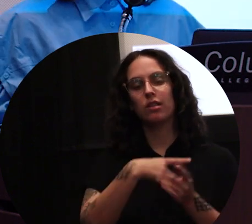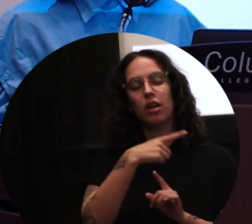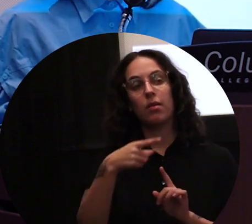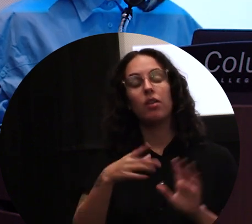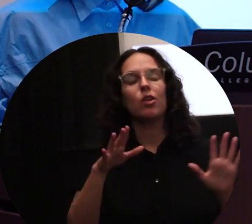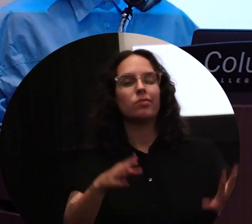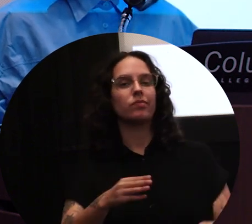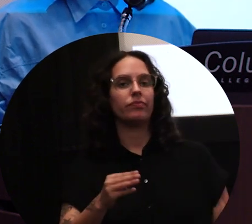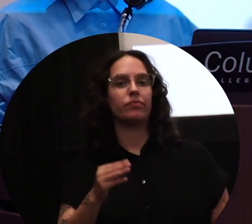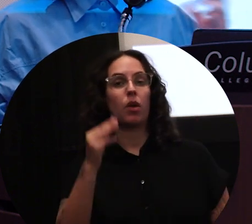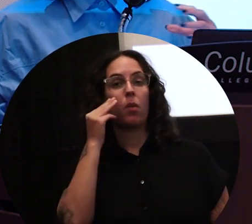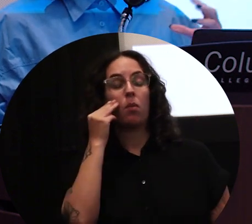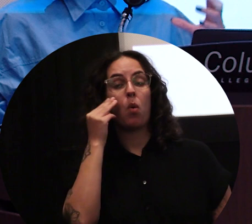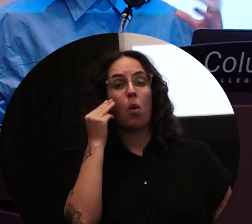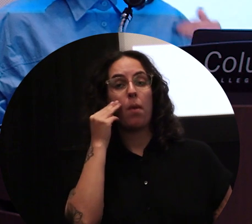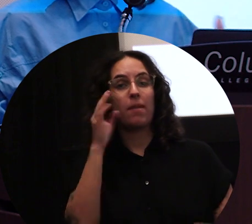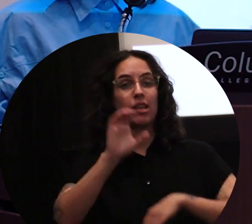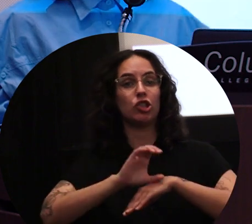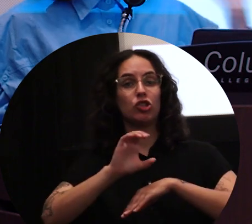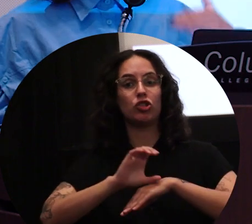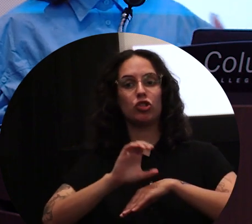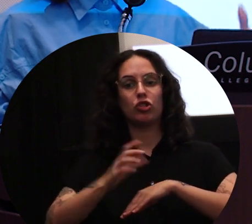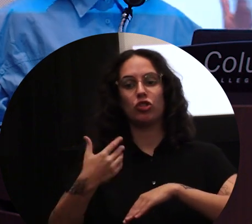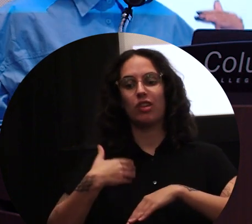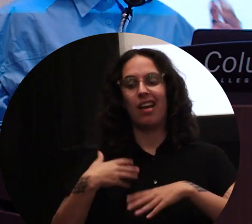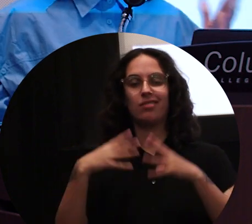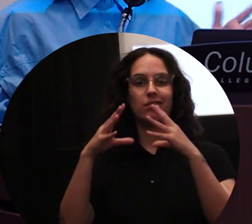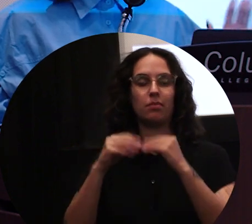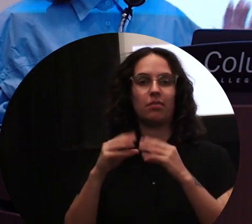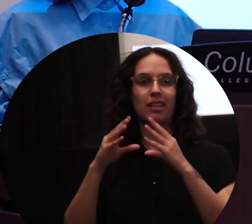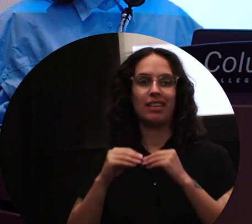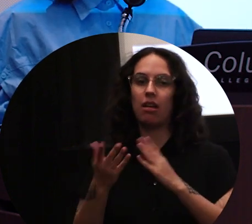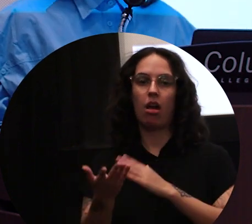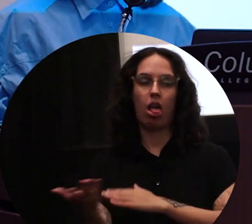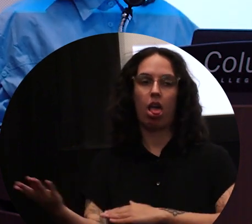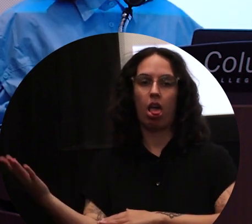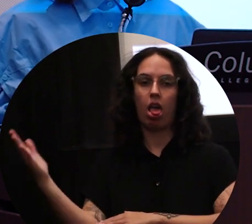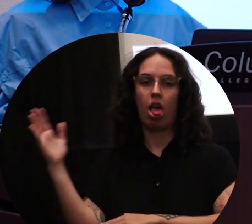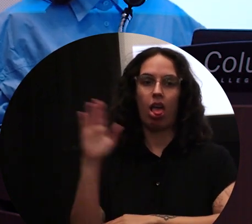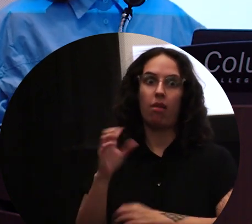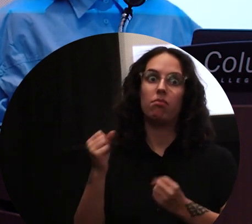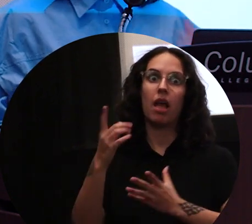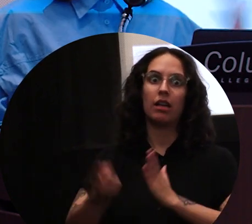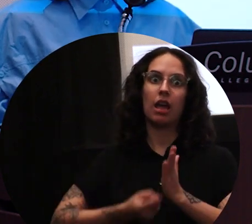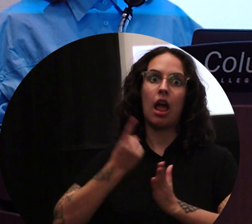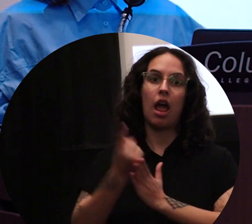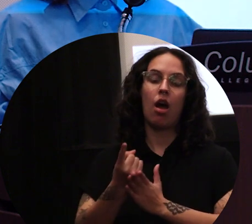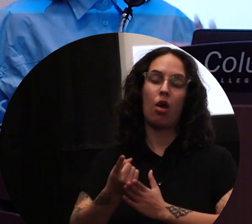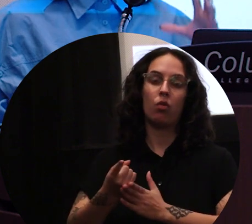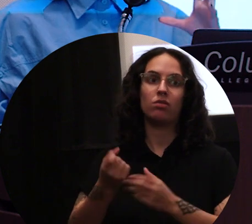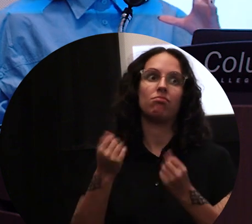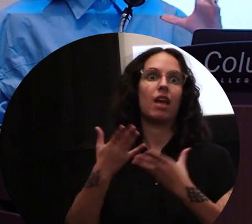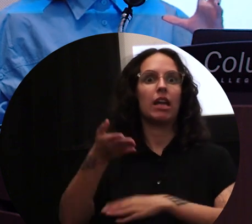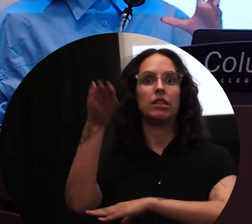Mormon church, they have these conferences where they it's like all day and all days, but it's like several hours in the day where there are many speakers